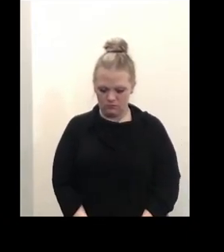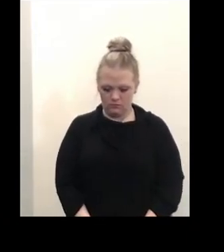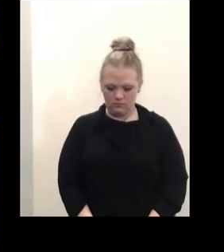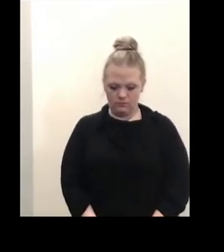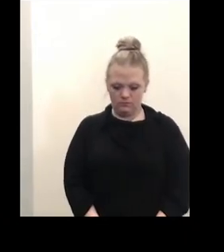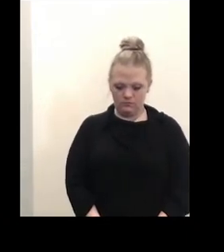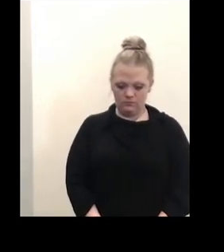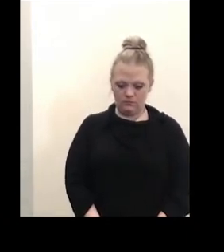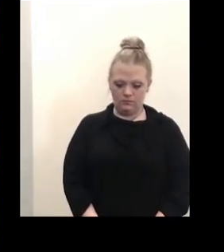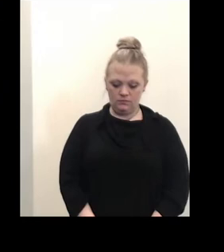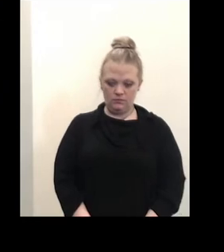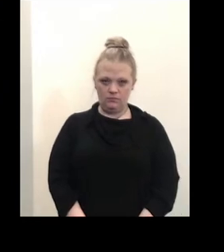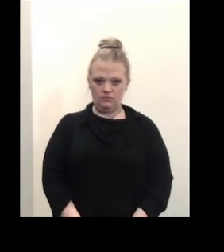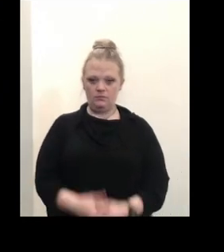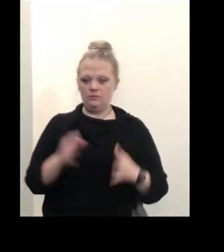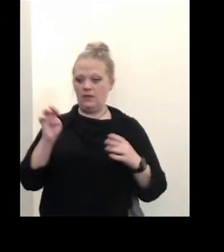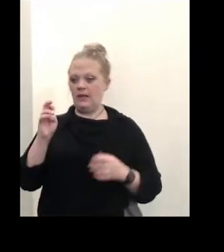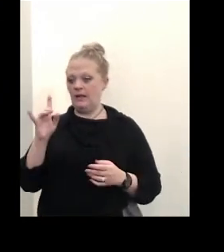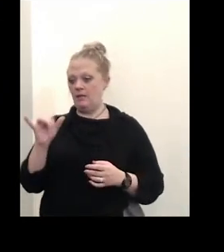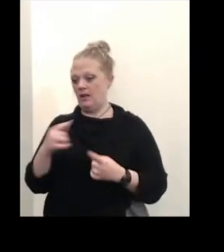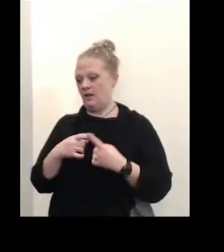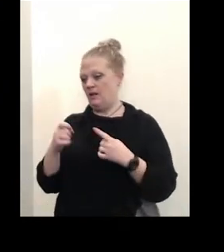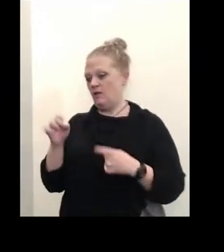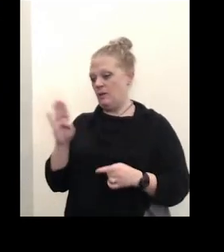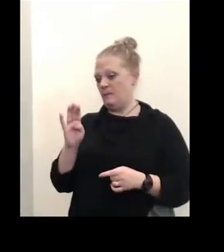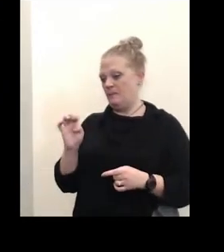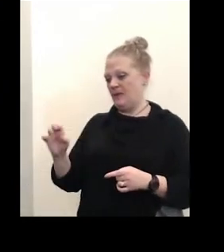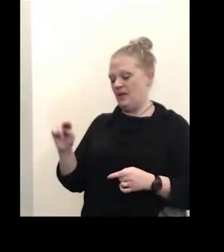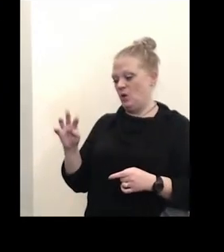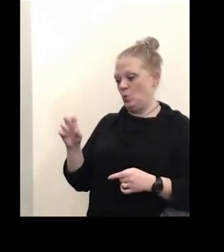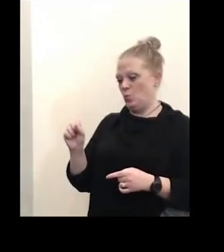okay uh emily stole from b news do you have any questions